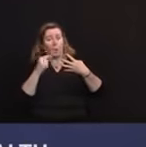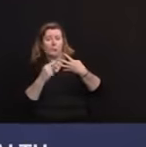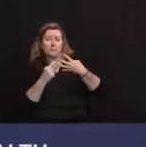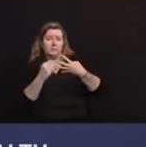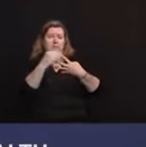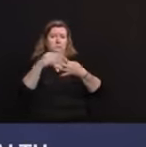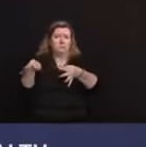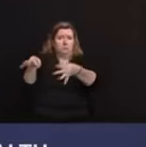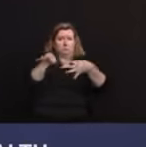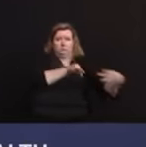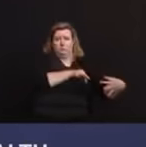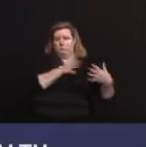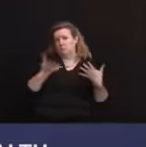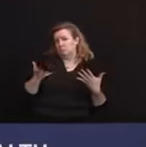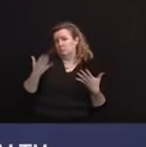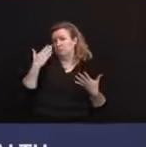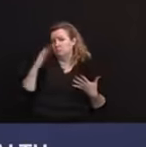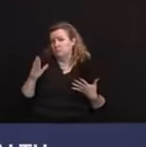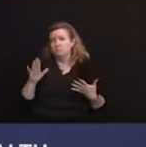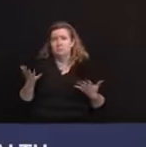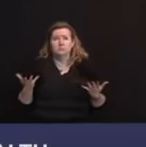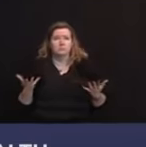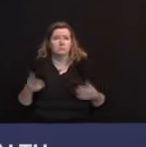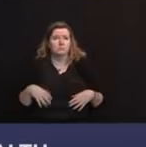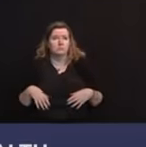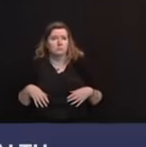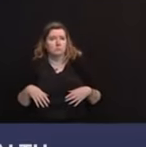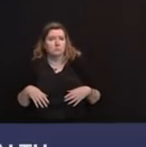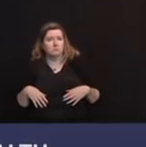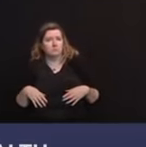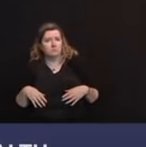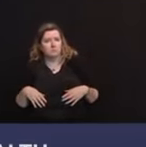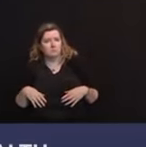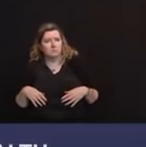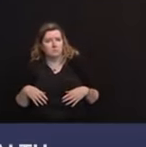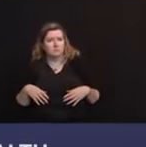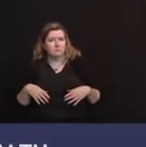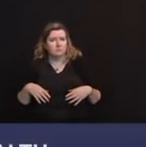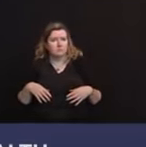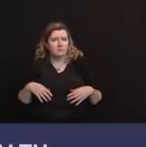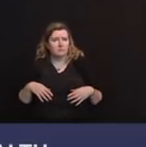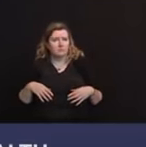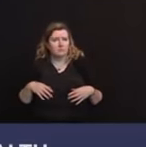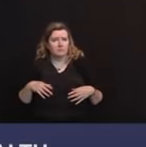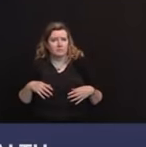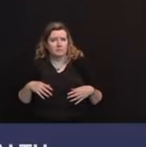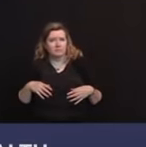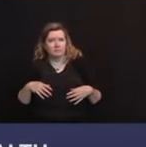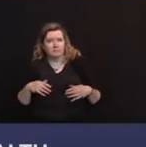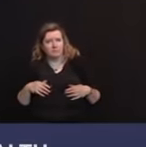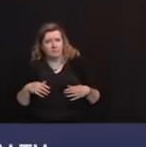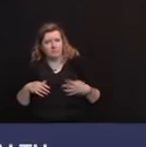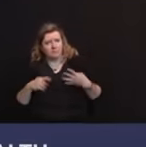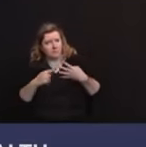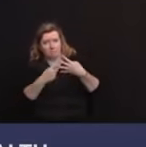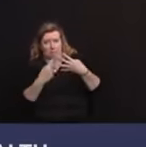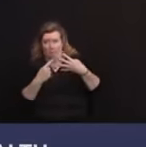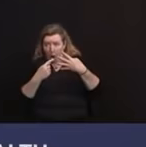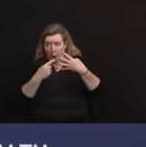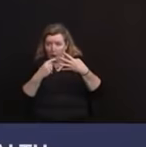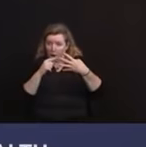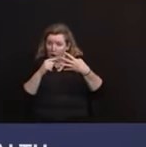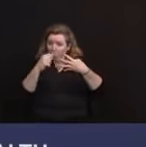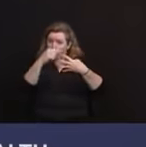Your first reaction there to me was maybe on the other side of that, but we'll be somewhere in there. And again, right now, you mentioned